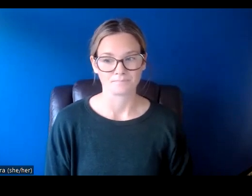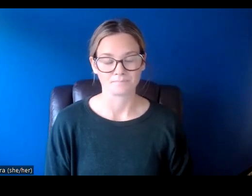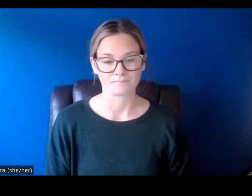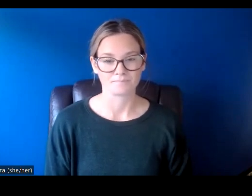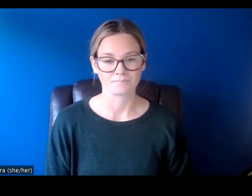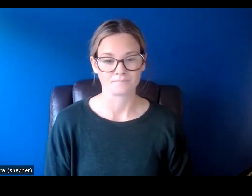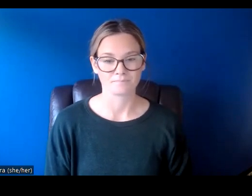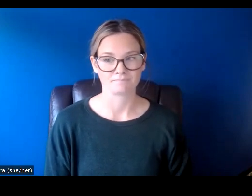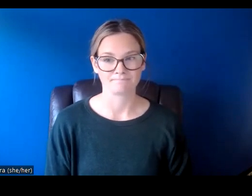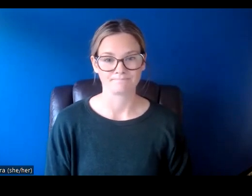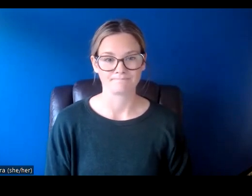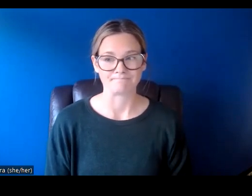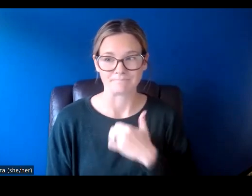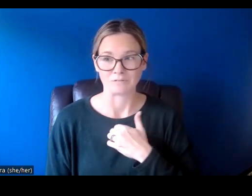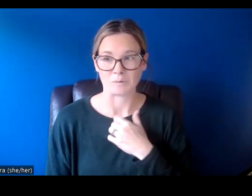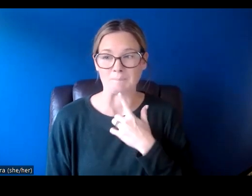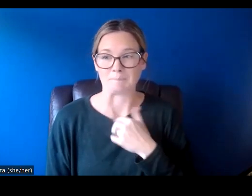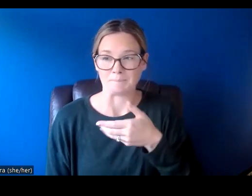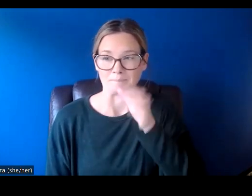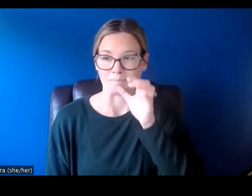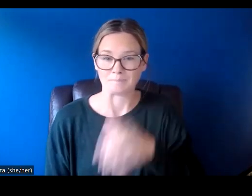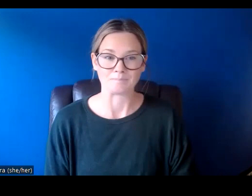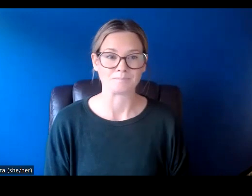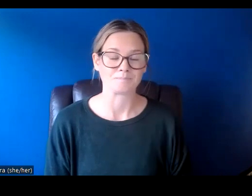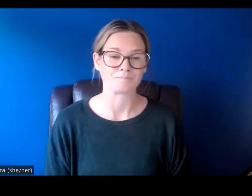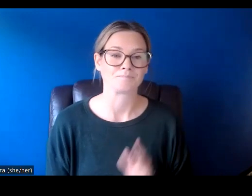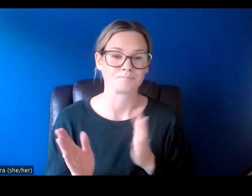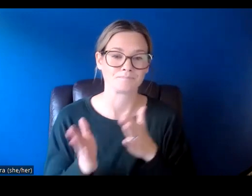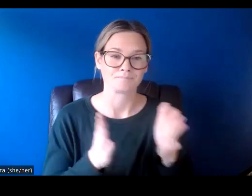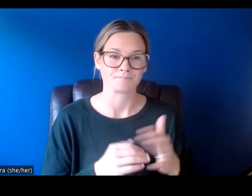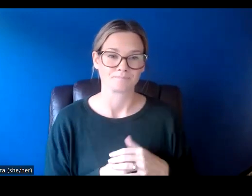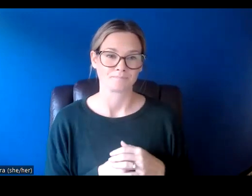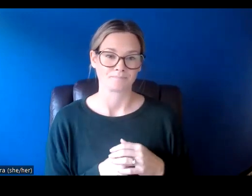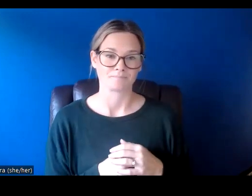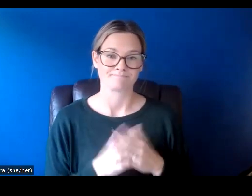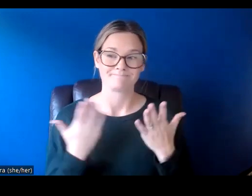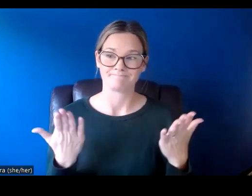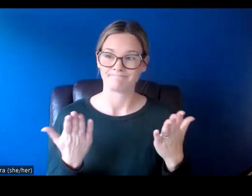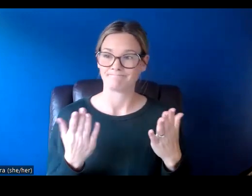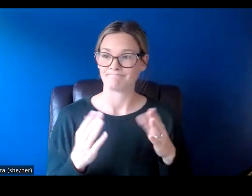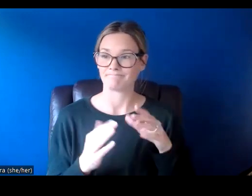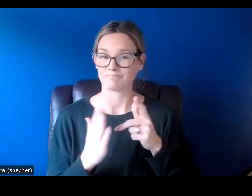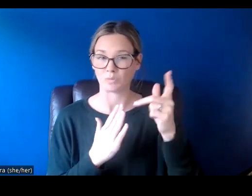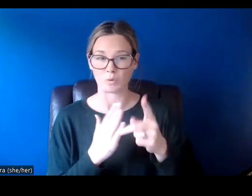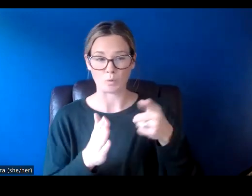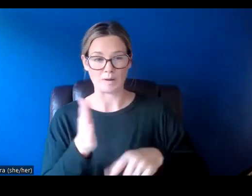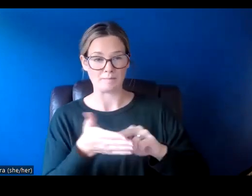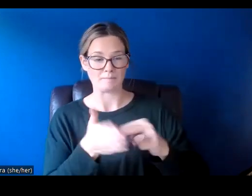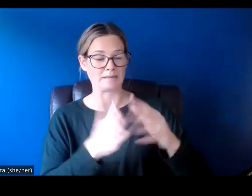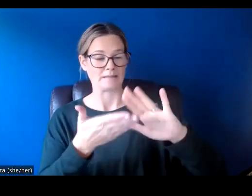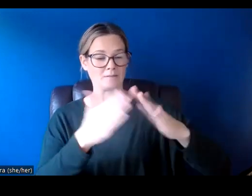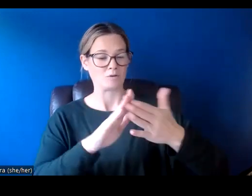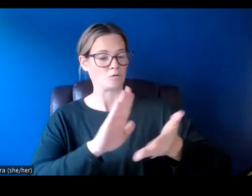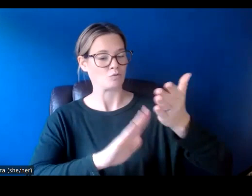Oh sorry, getting thirsty. All right, let's get into the program. So what is a community-run